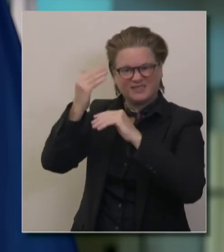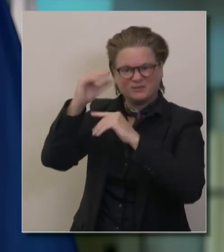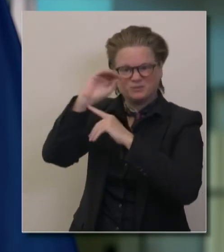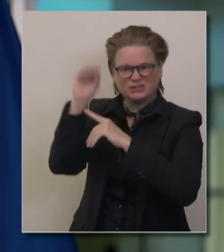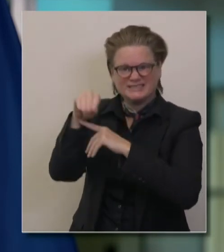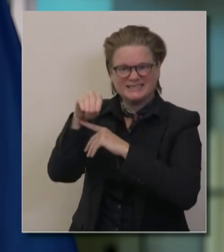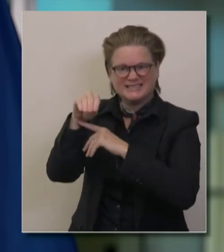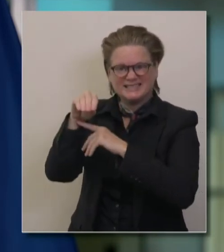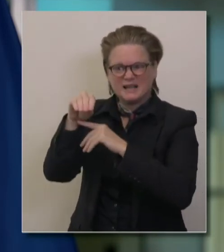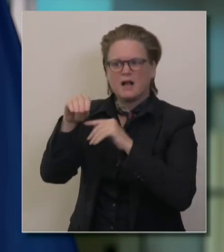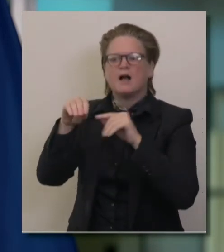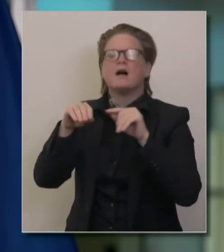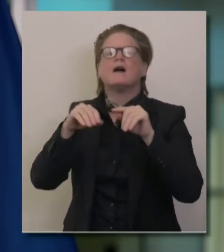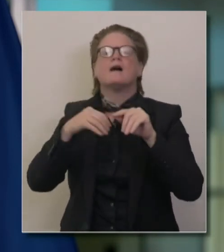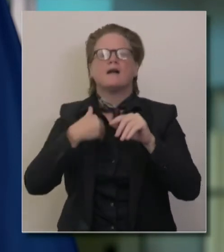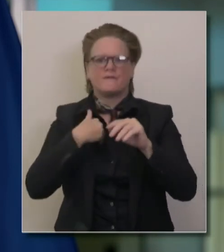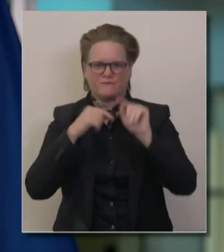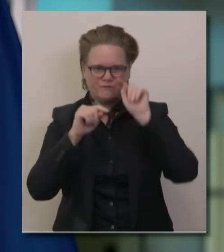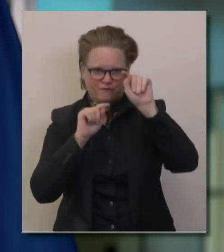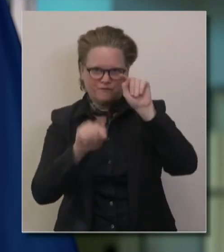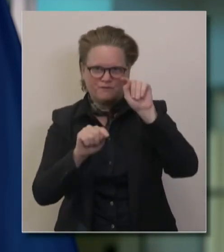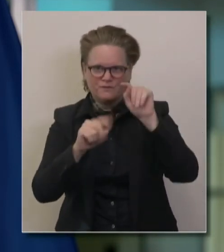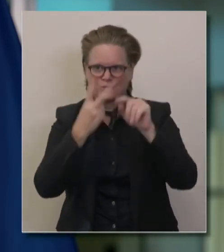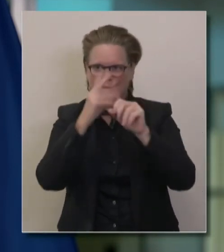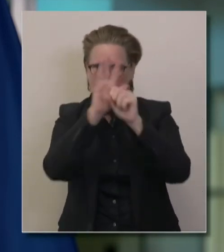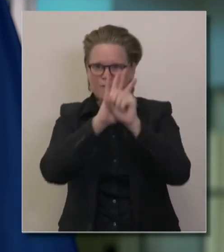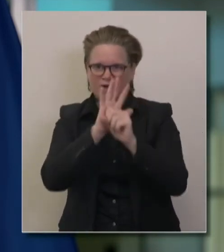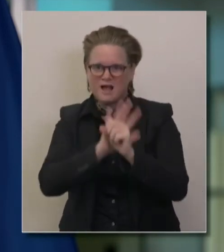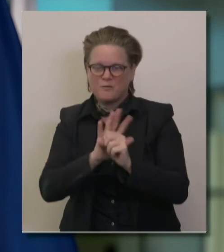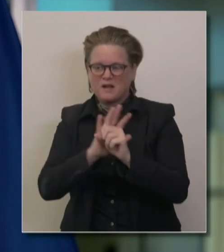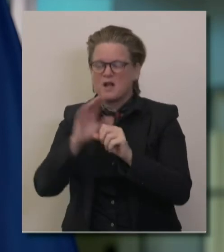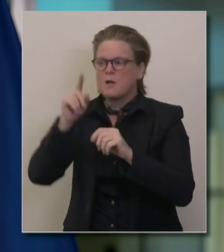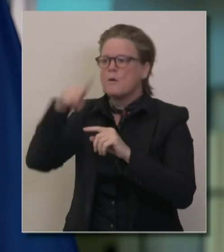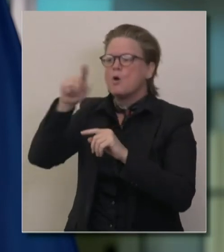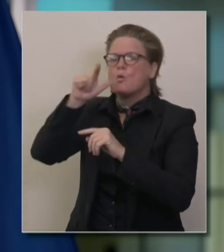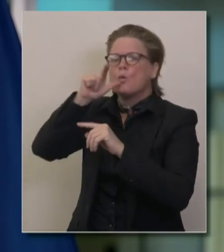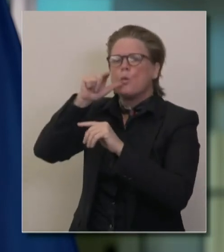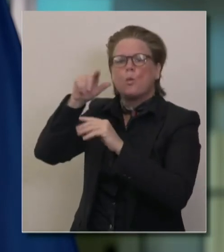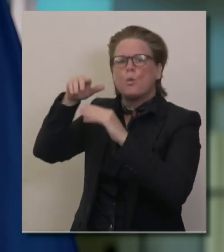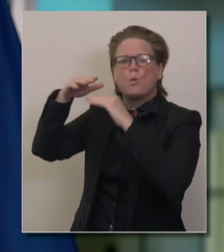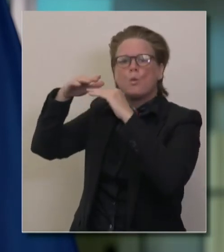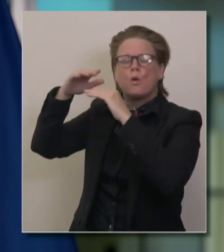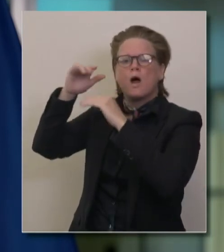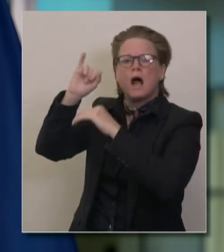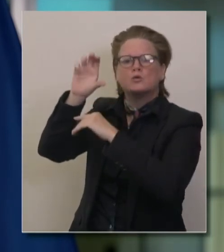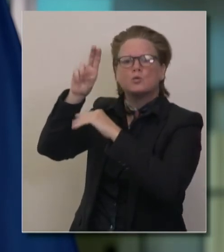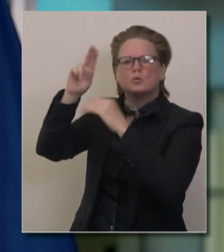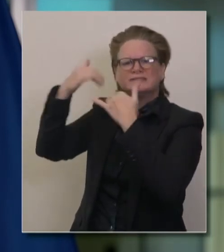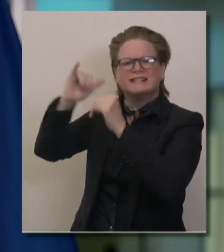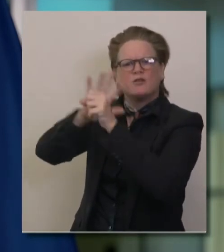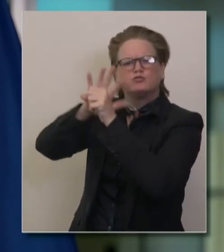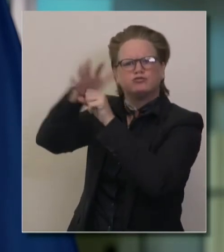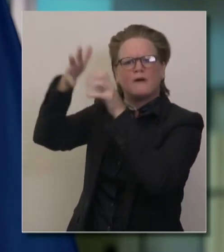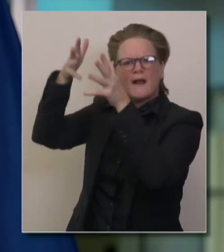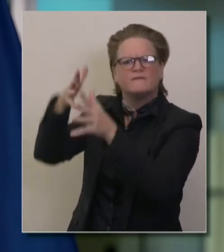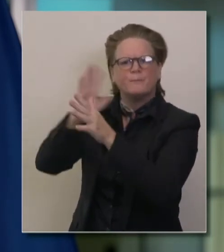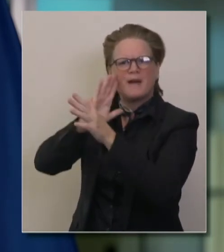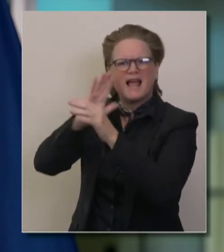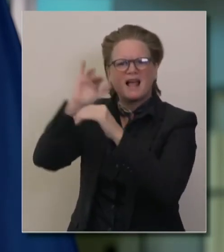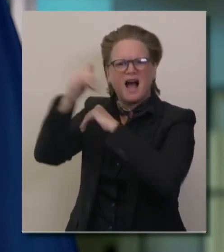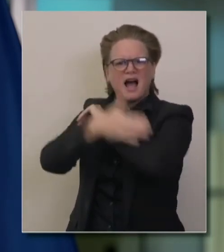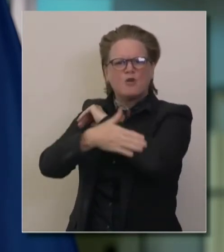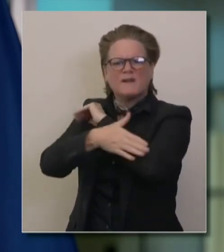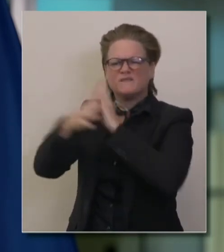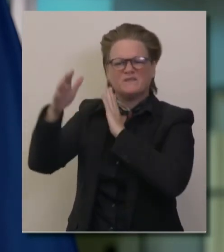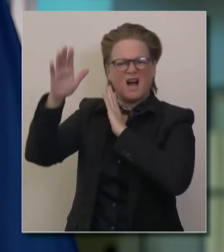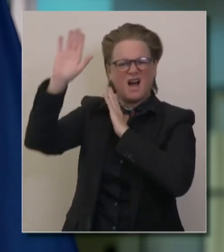remain subject to pre-existing rules. That said, I'm happy to have Dr. Galley come up and he could perhaps amplify that a little bit more.